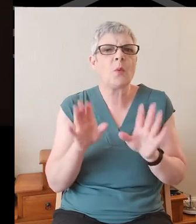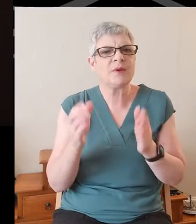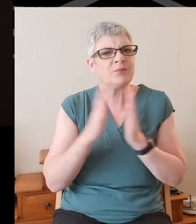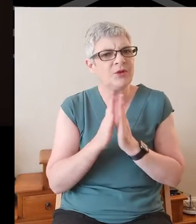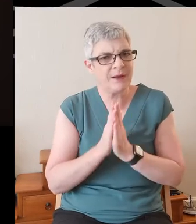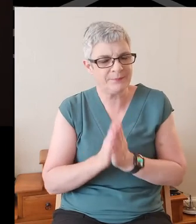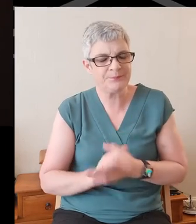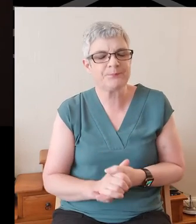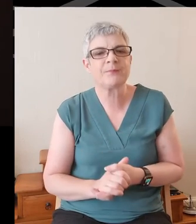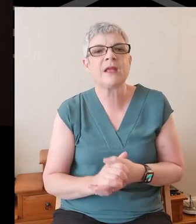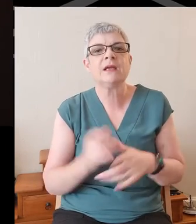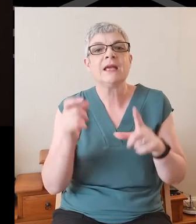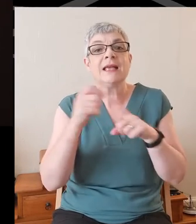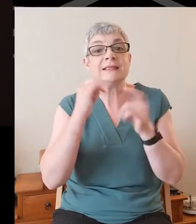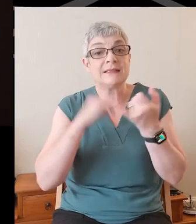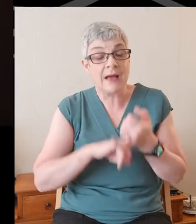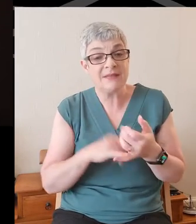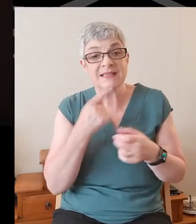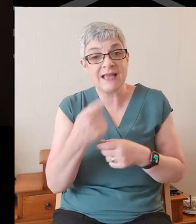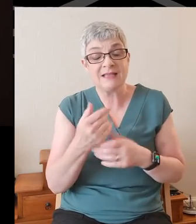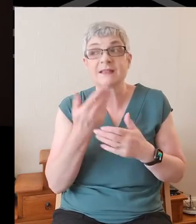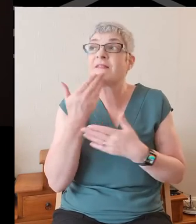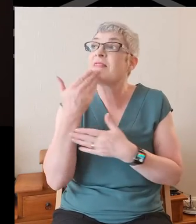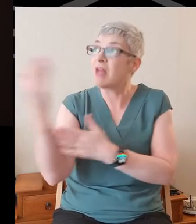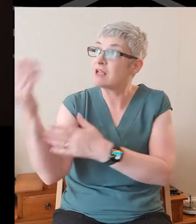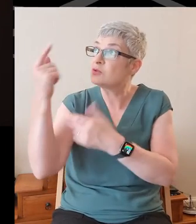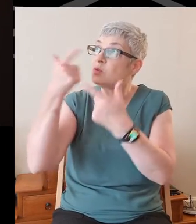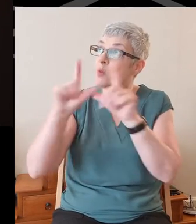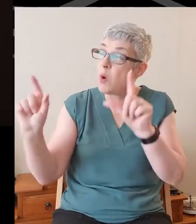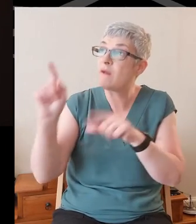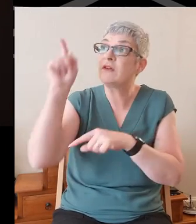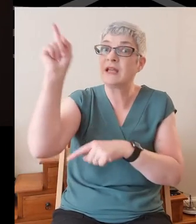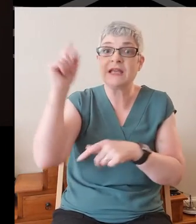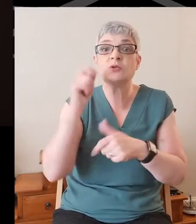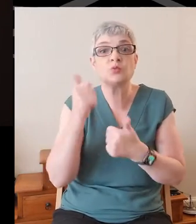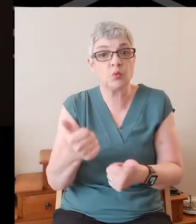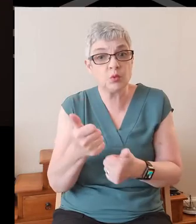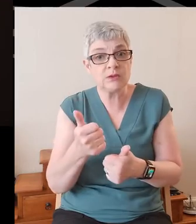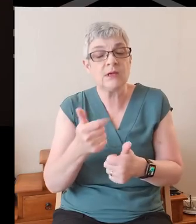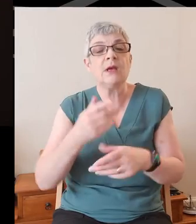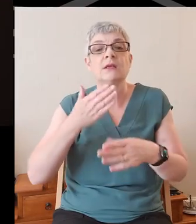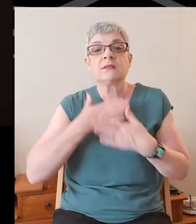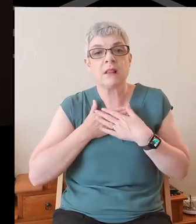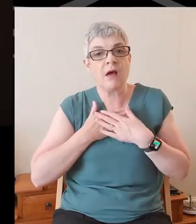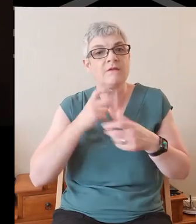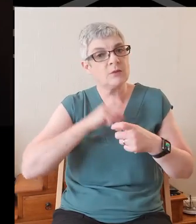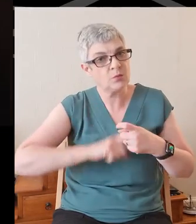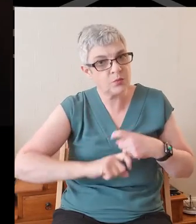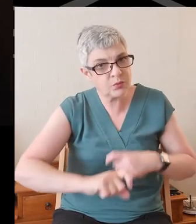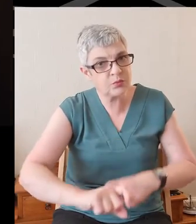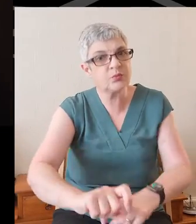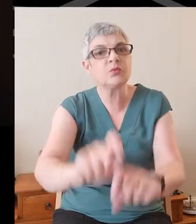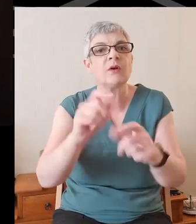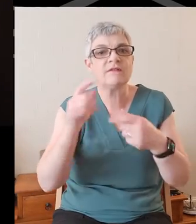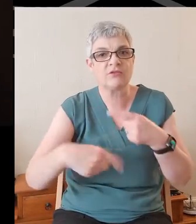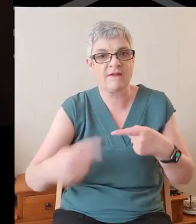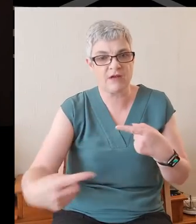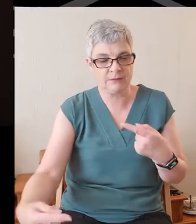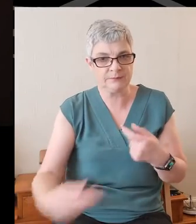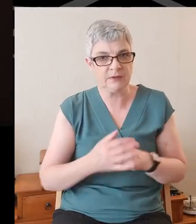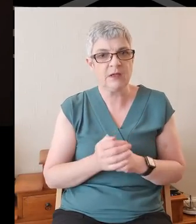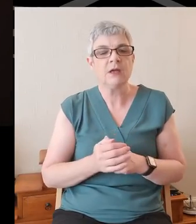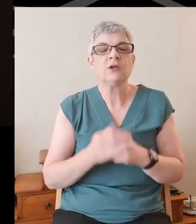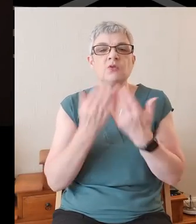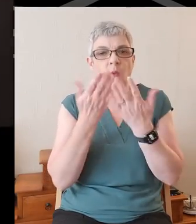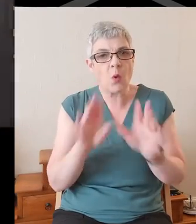The psalmist says, give thanks to the Lord, for He is good, His love endures forever. Our opening hymn, praise the